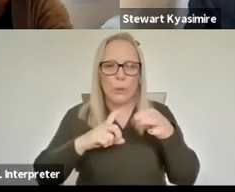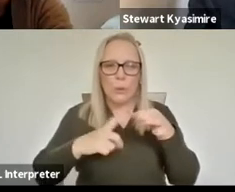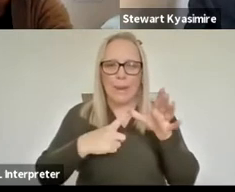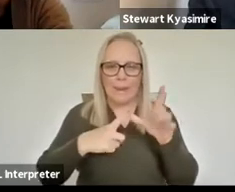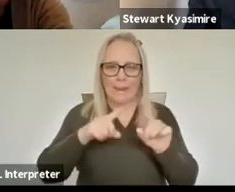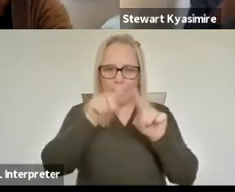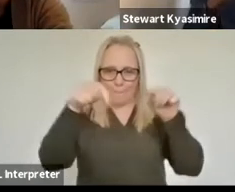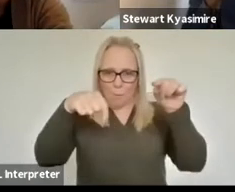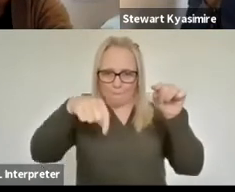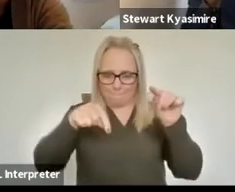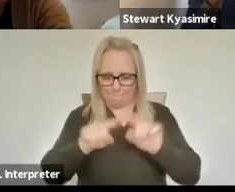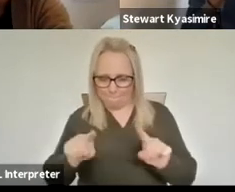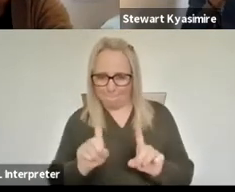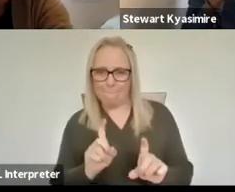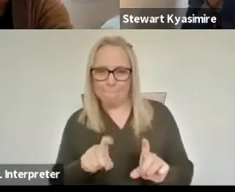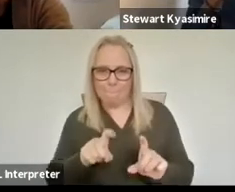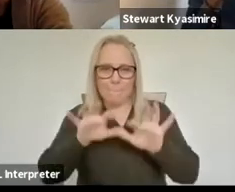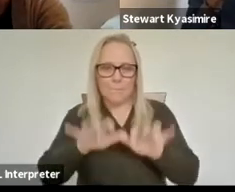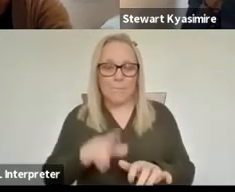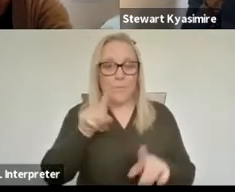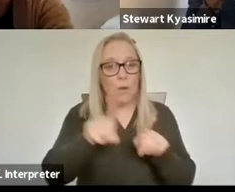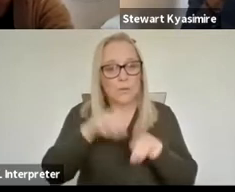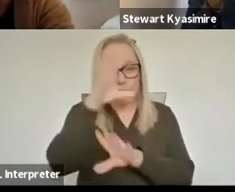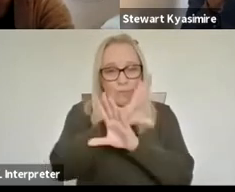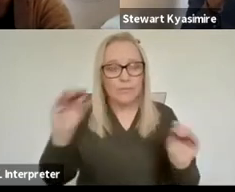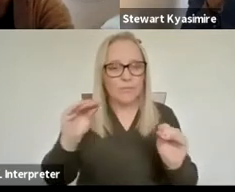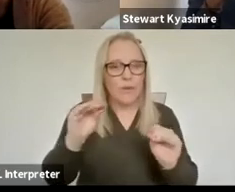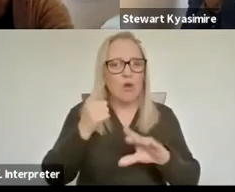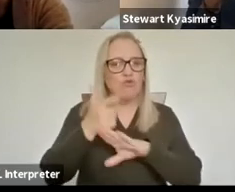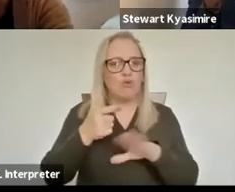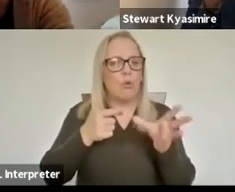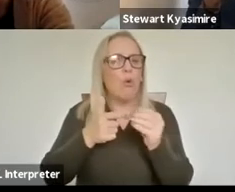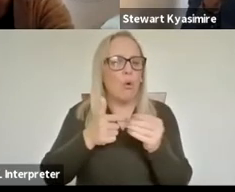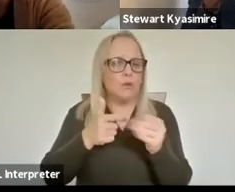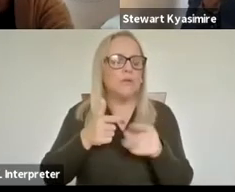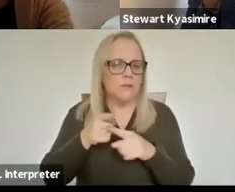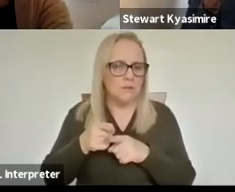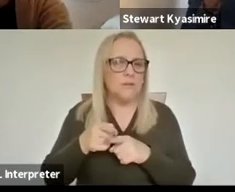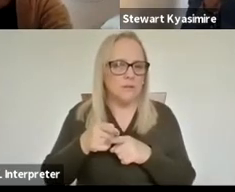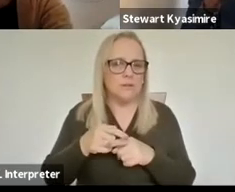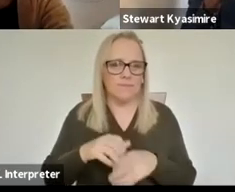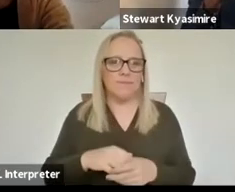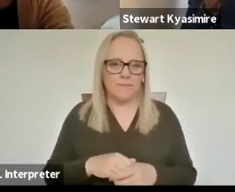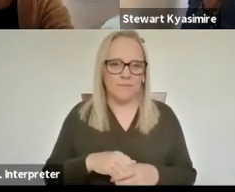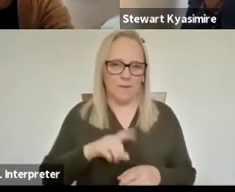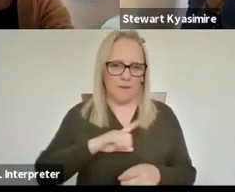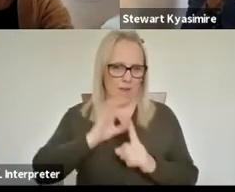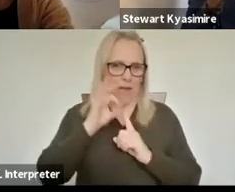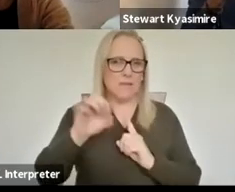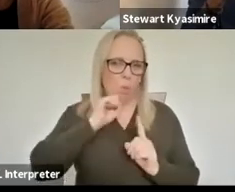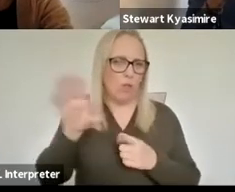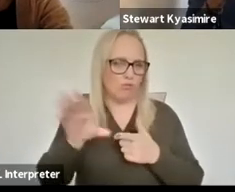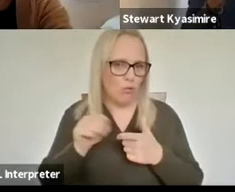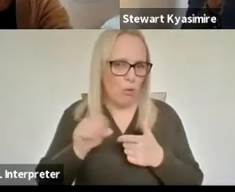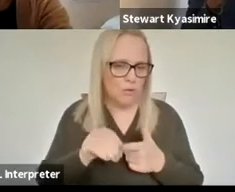and be aware that we're recording the event, take that into account in answering questions and also be aware that the